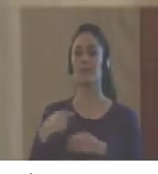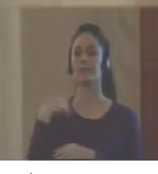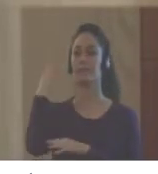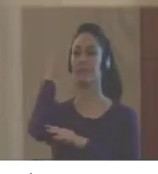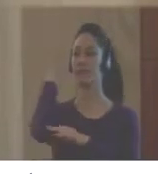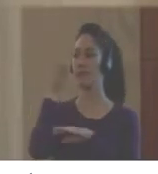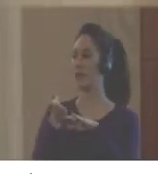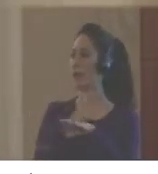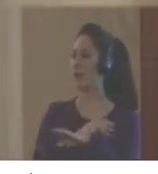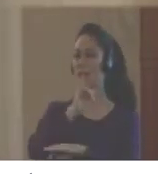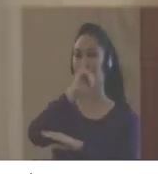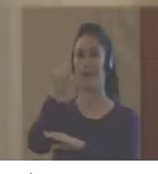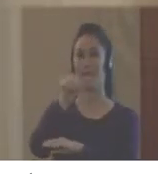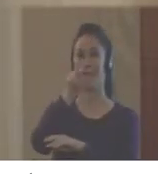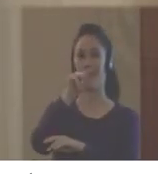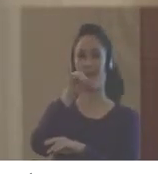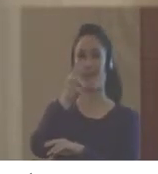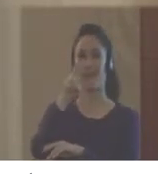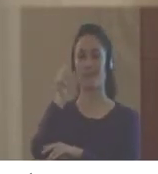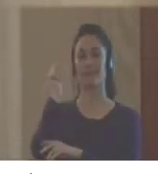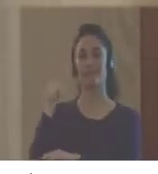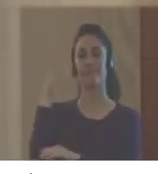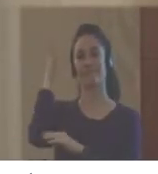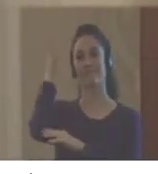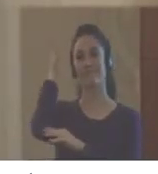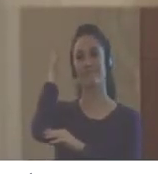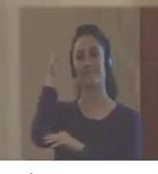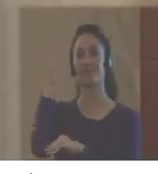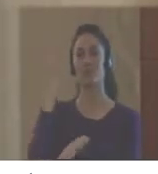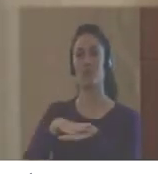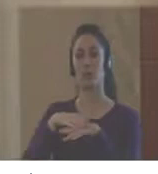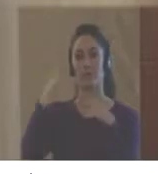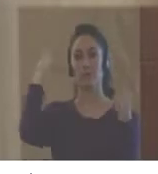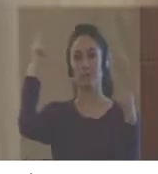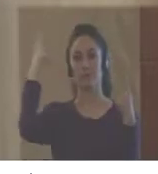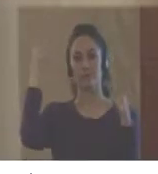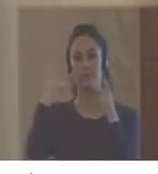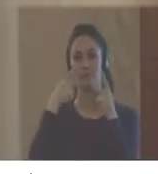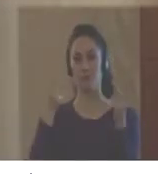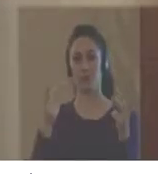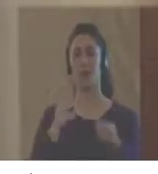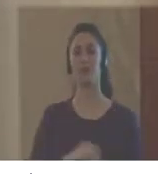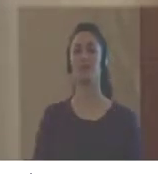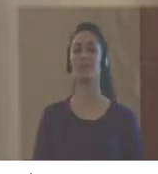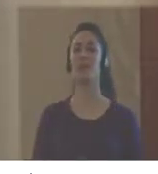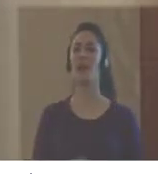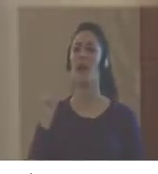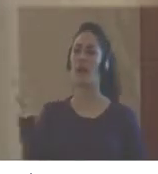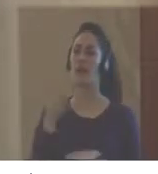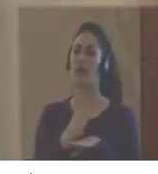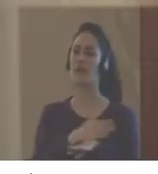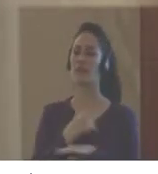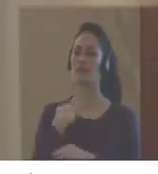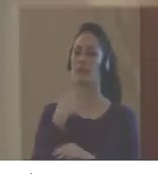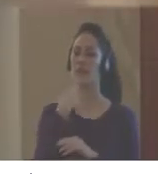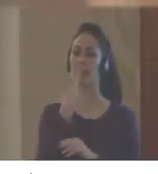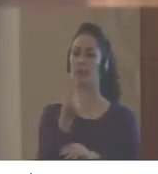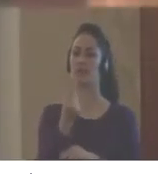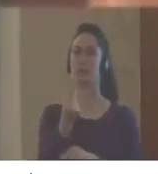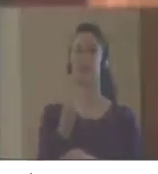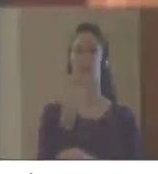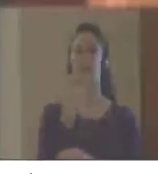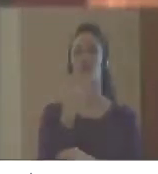getting back to what Javier was saying just a few moments ago, it has to do with public policy. And in the first place,